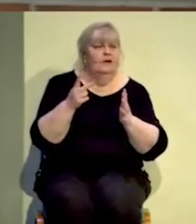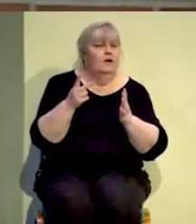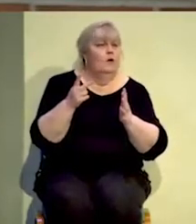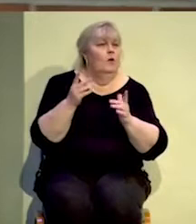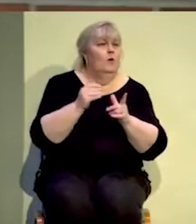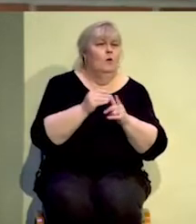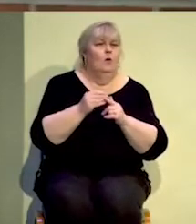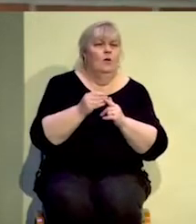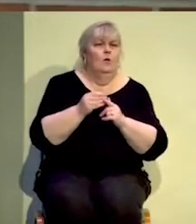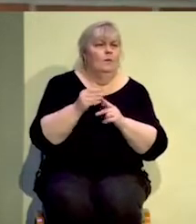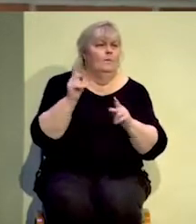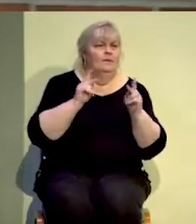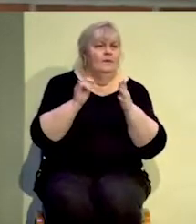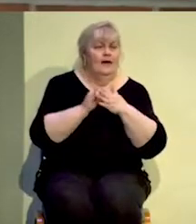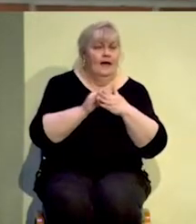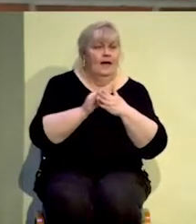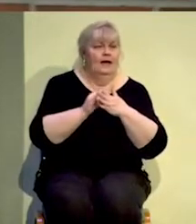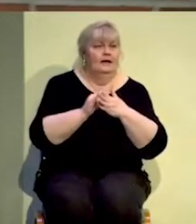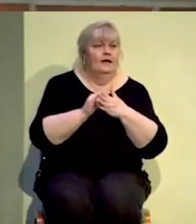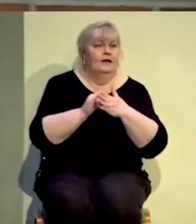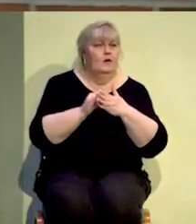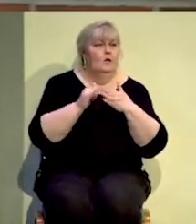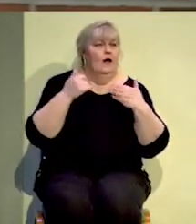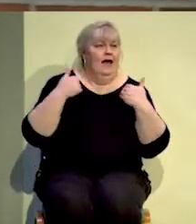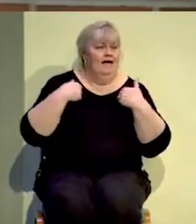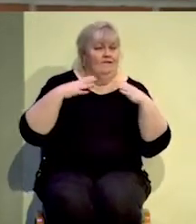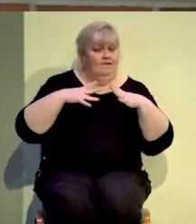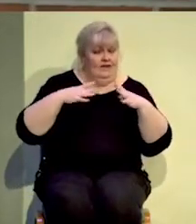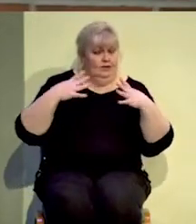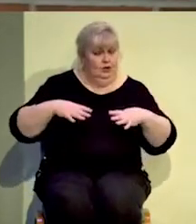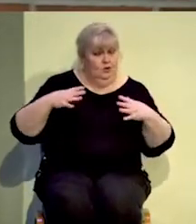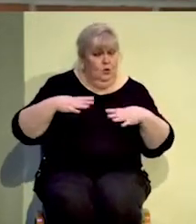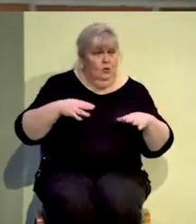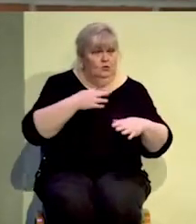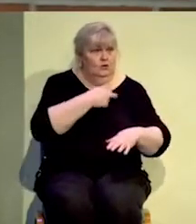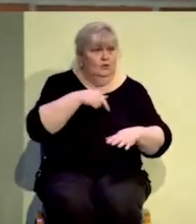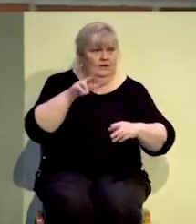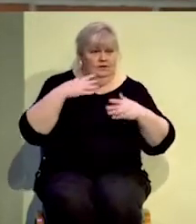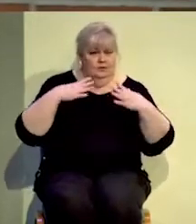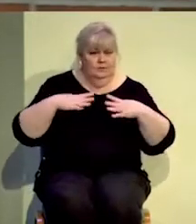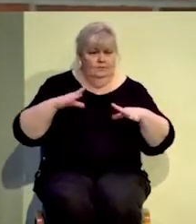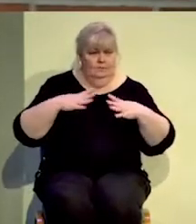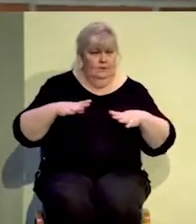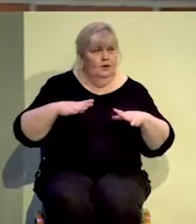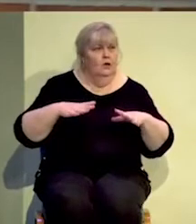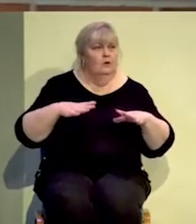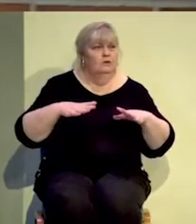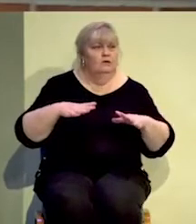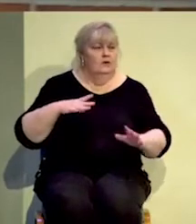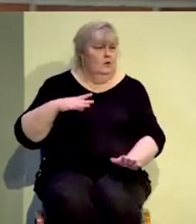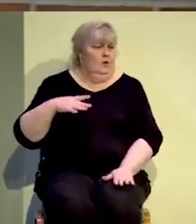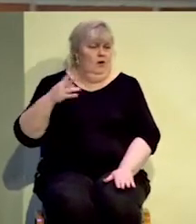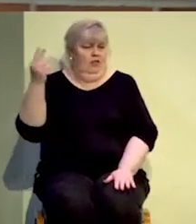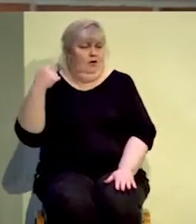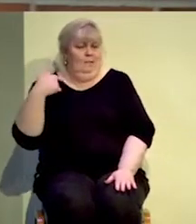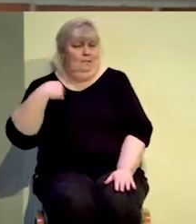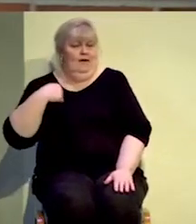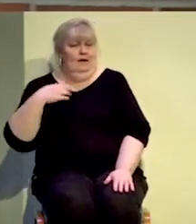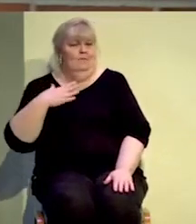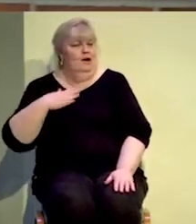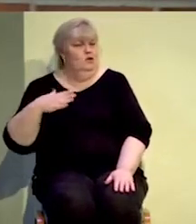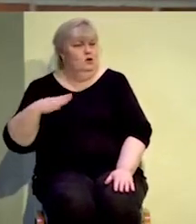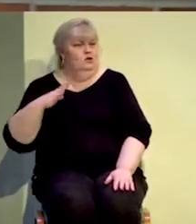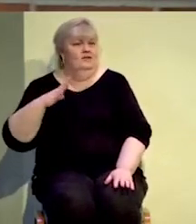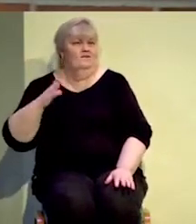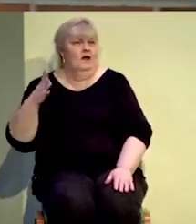wear. For they make their phylacteries broad and their fringes long. Hey man, don't my robe look good today? Don't